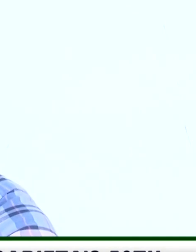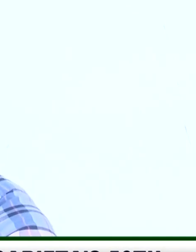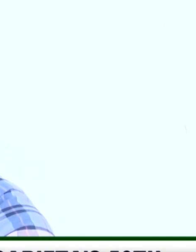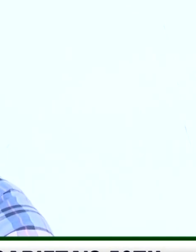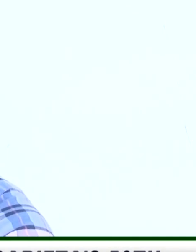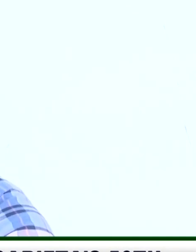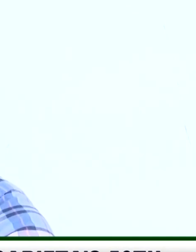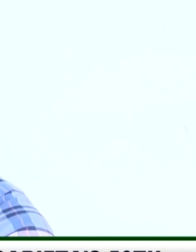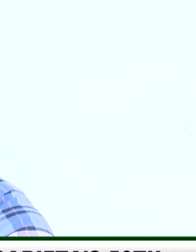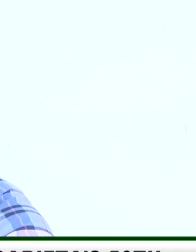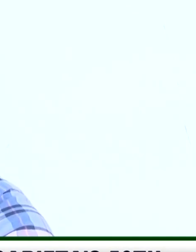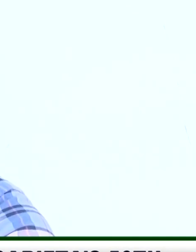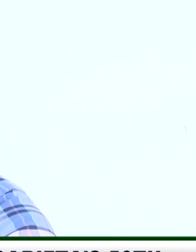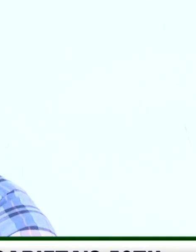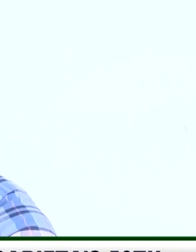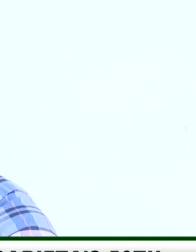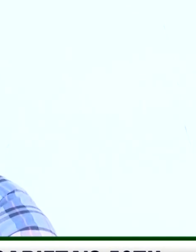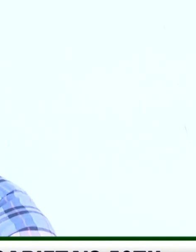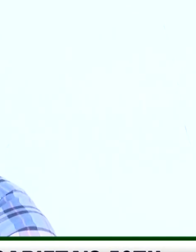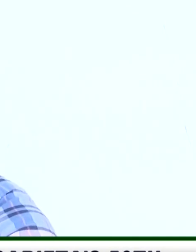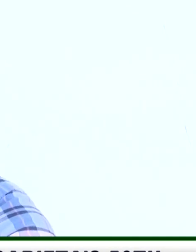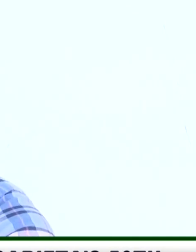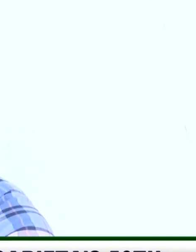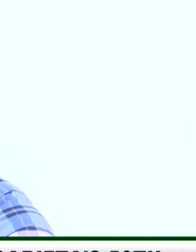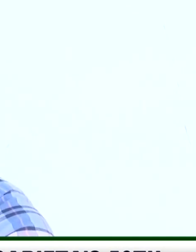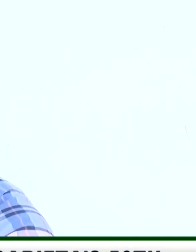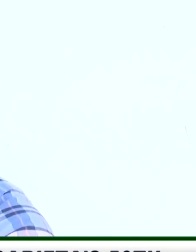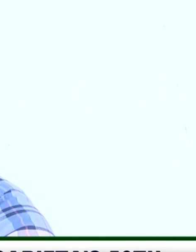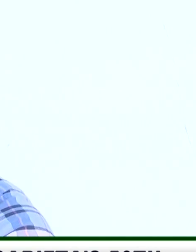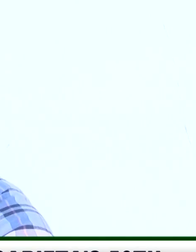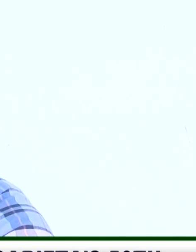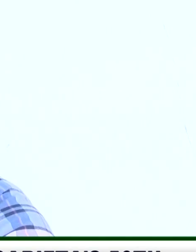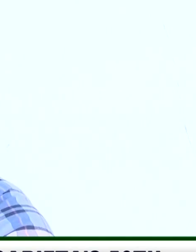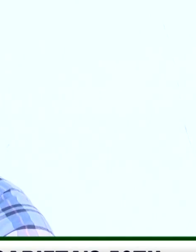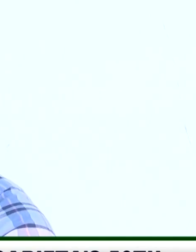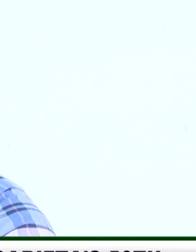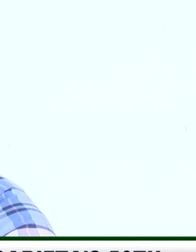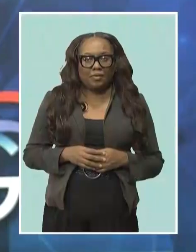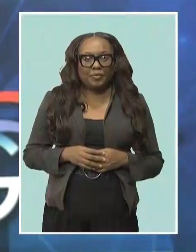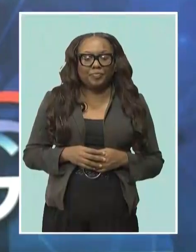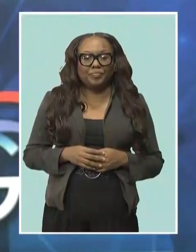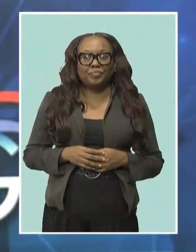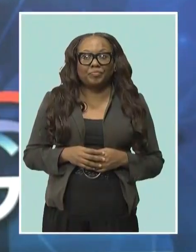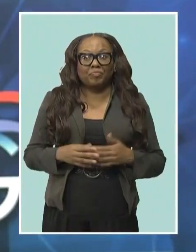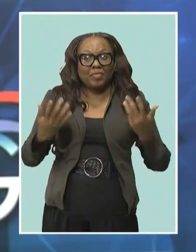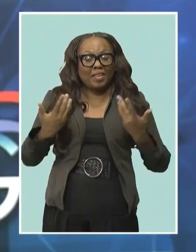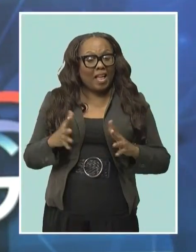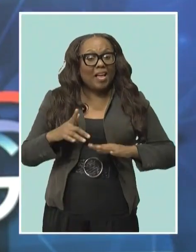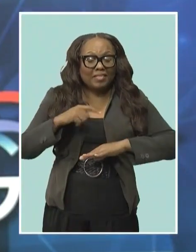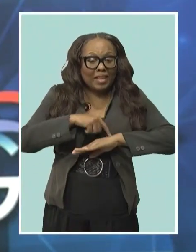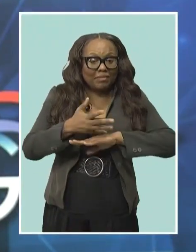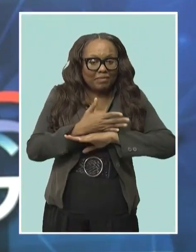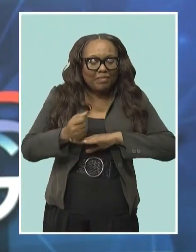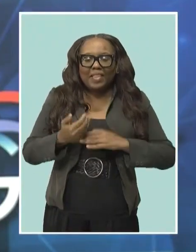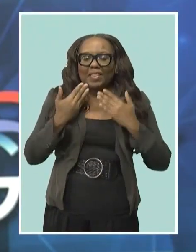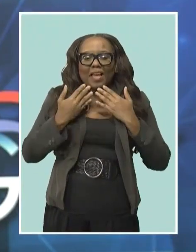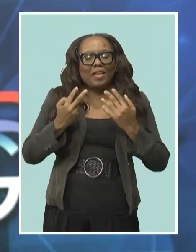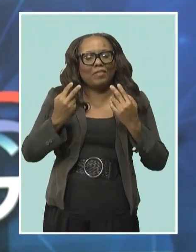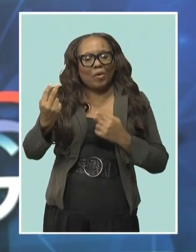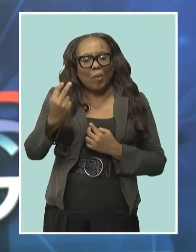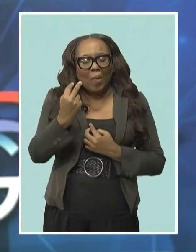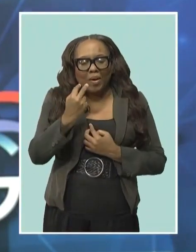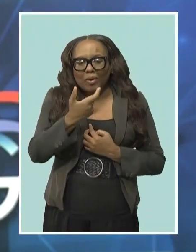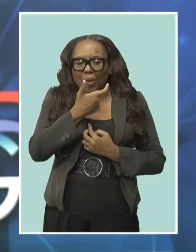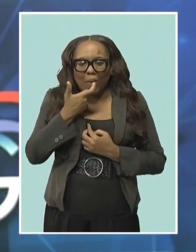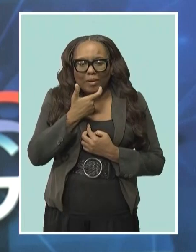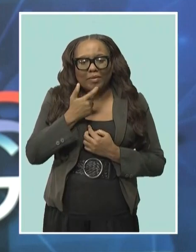assistance assistance to these, our current crop of athletes. And that's our time tonight. Thank you for spending it with us.